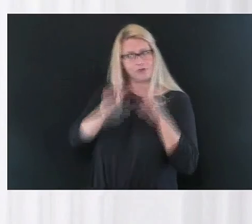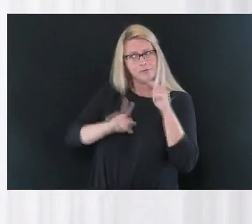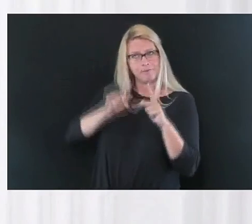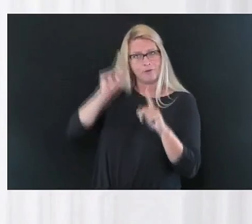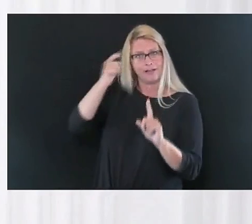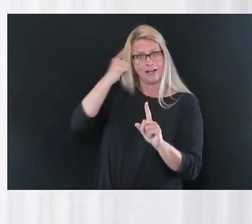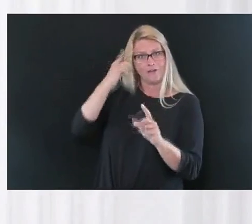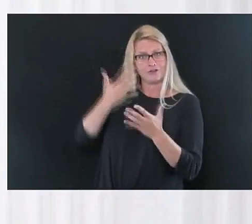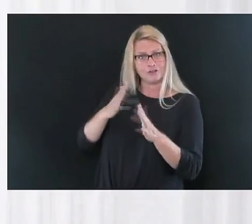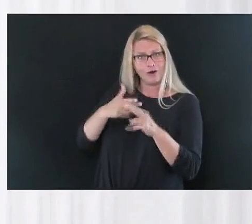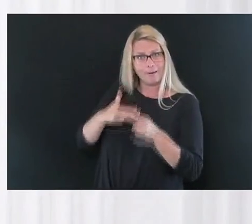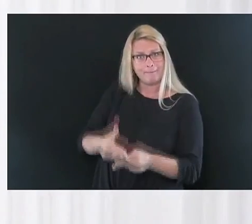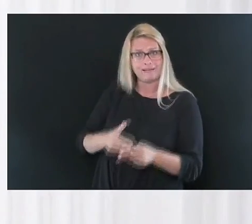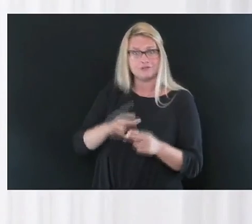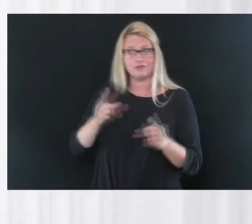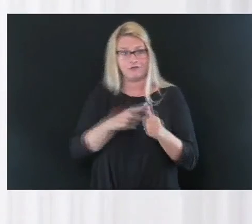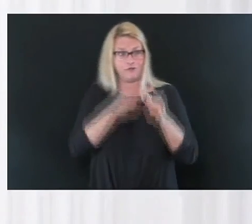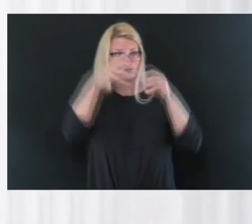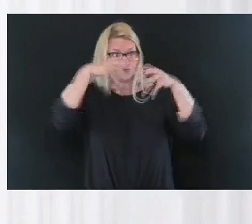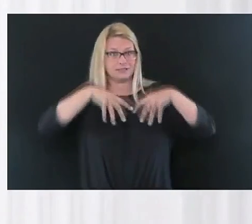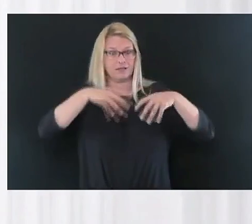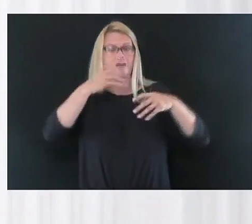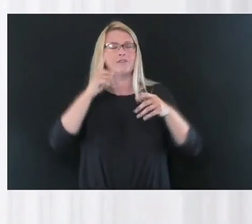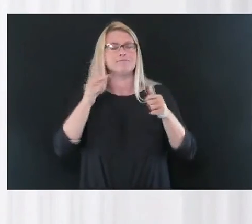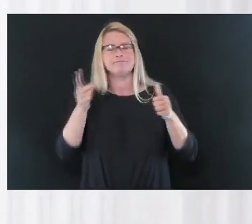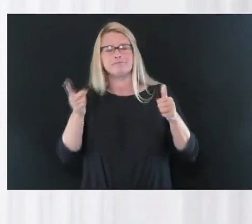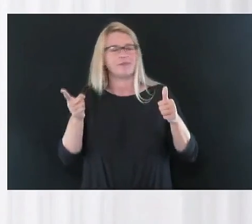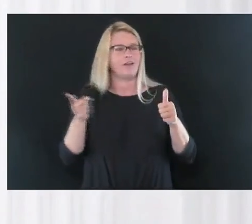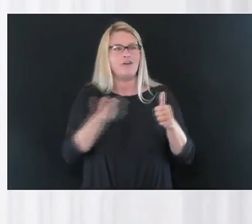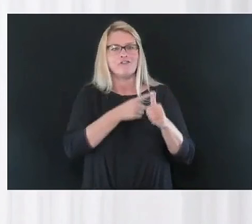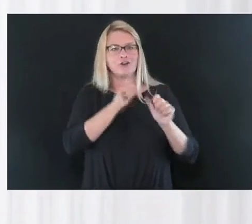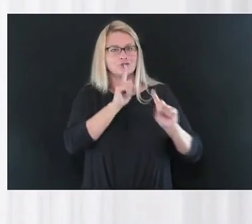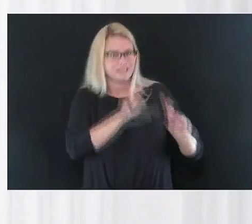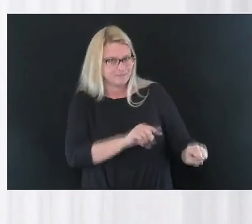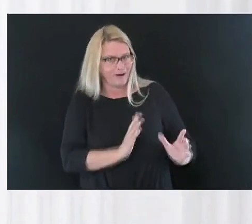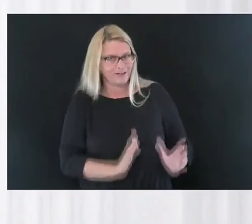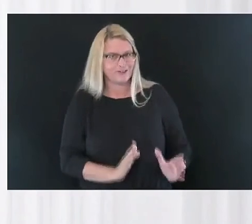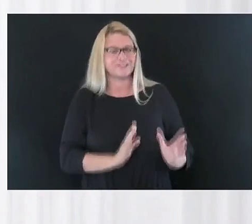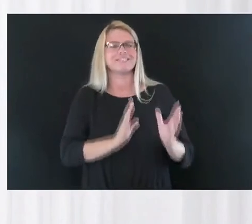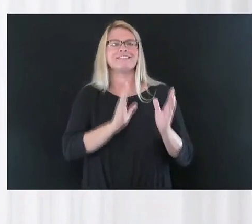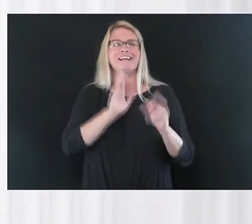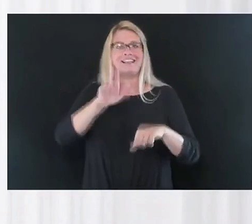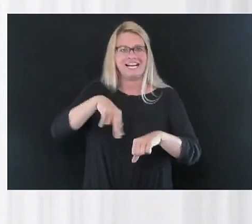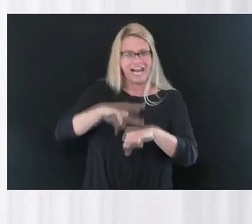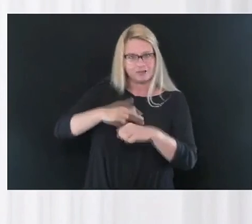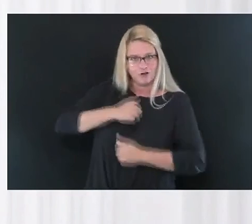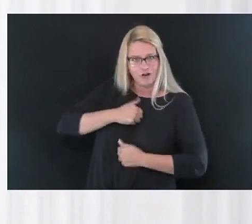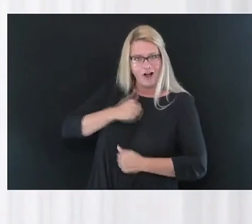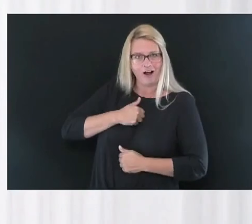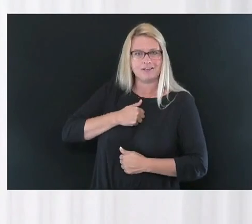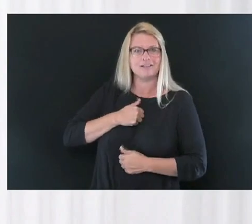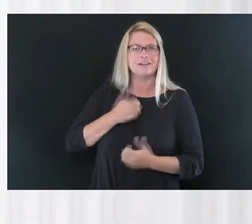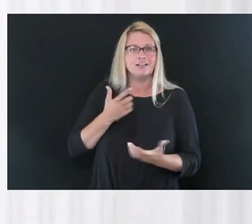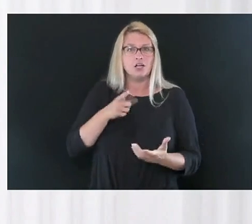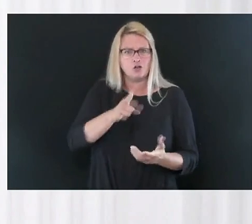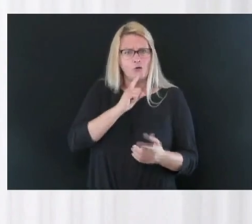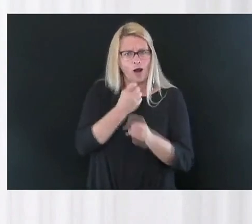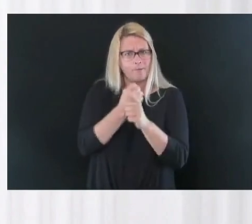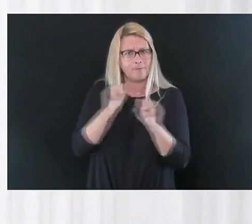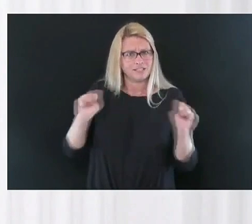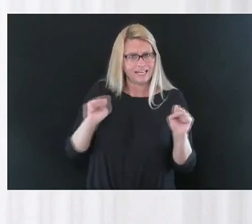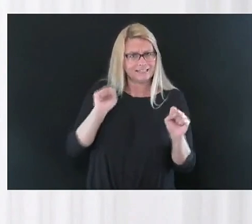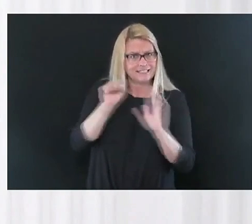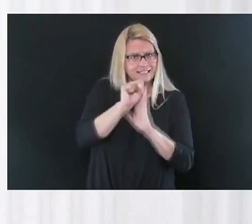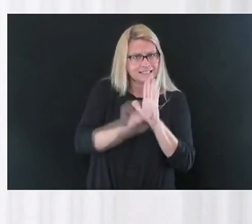protecting our first responders, our health care workers, our national guard, you are protecting the state of West Virginia.